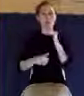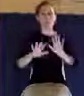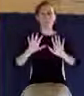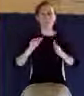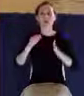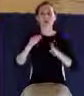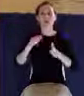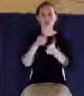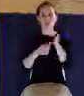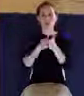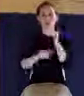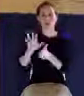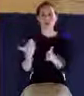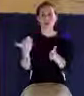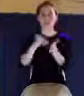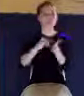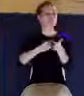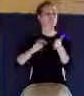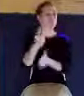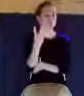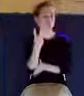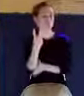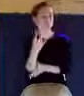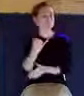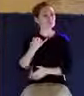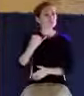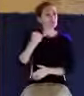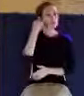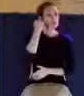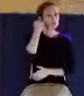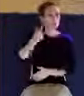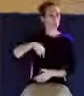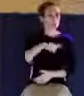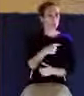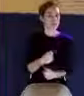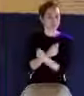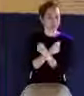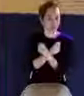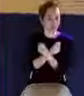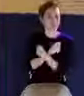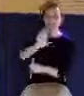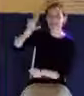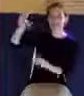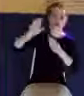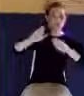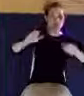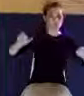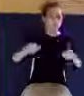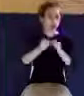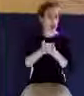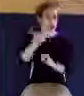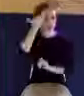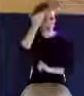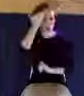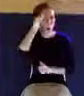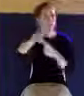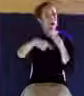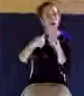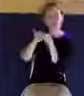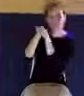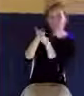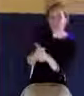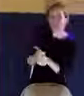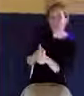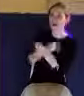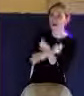2. And by this we know that we love the children of God when we love God and keep his commandments. So there's kind of a logical